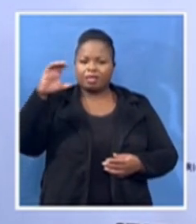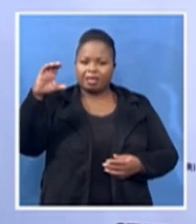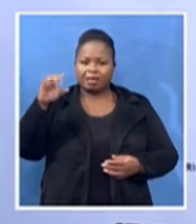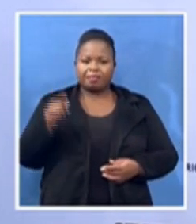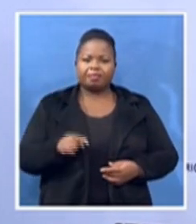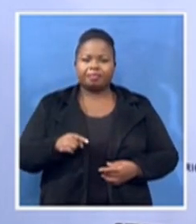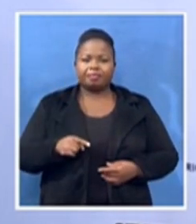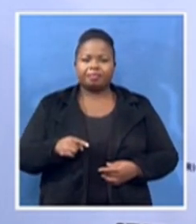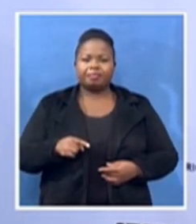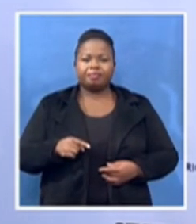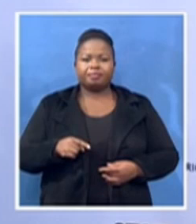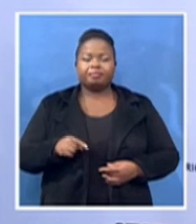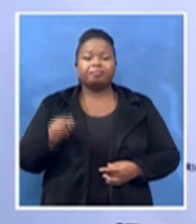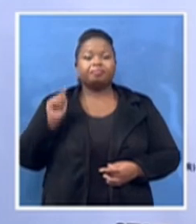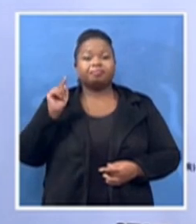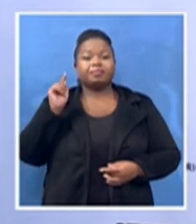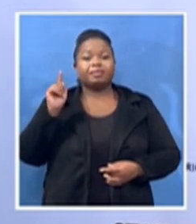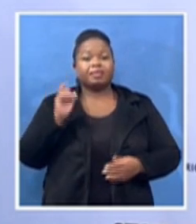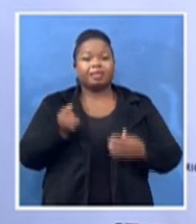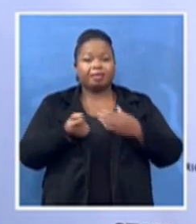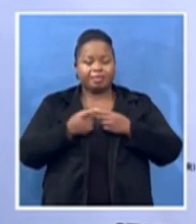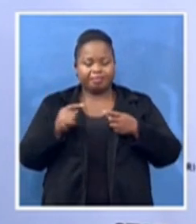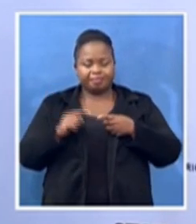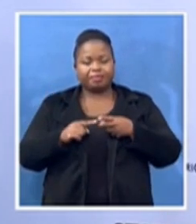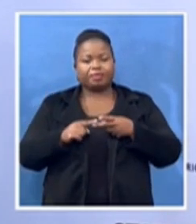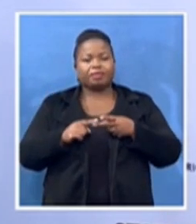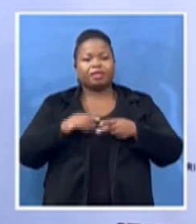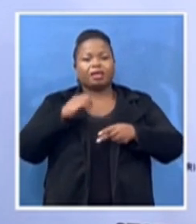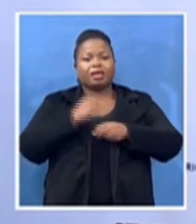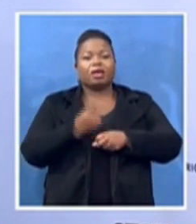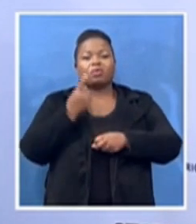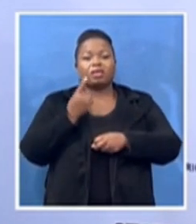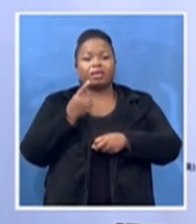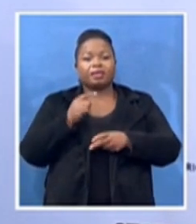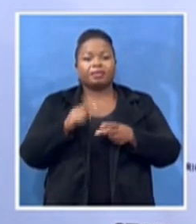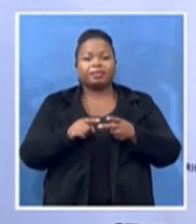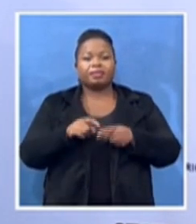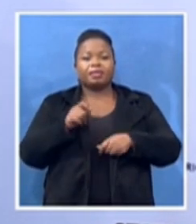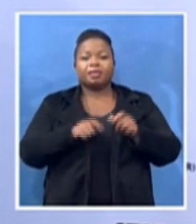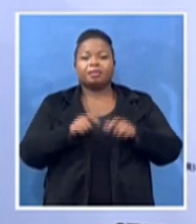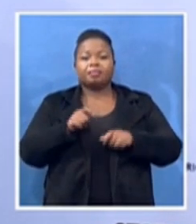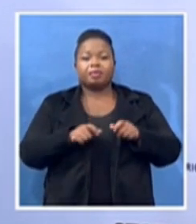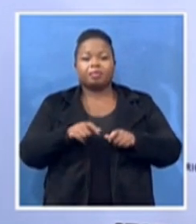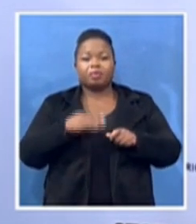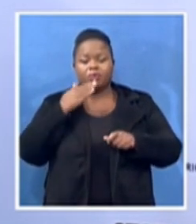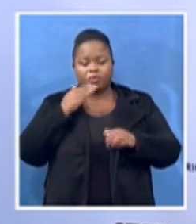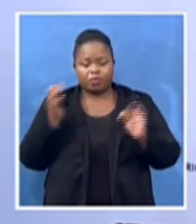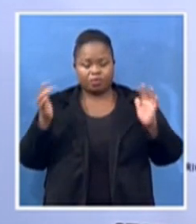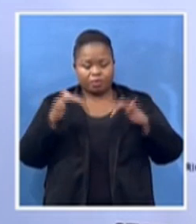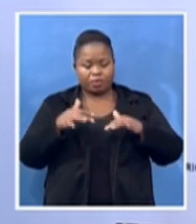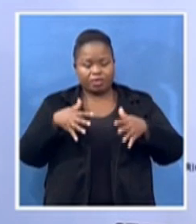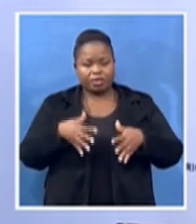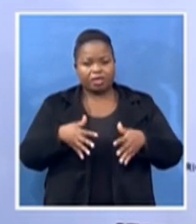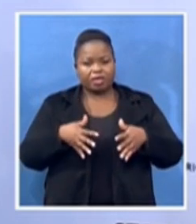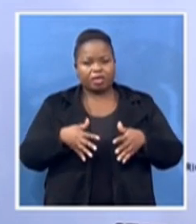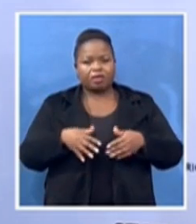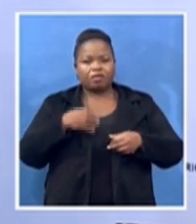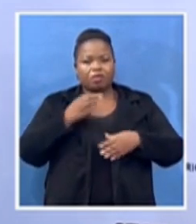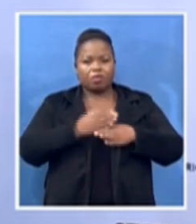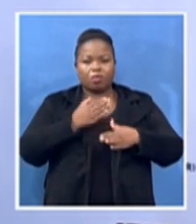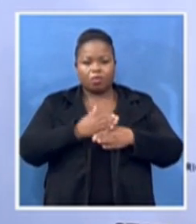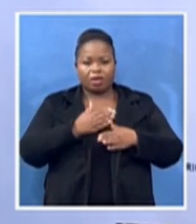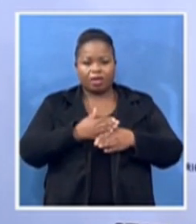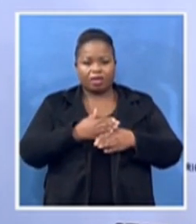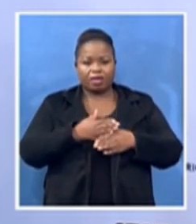How dang. People came to Johannesburg for work. And she found herself looking